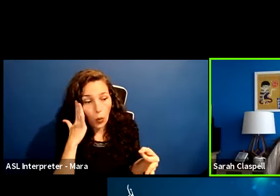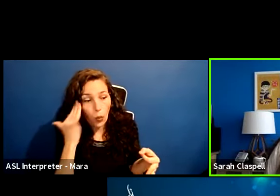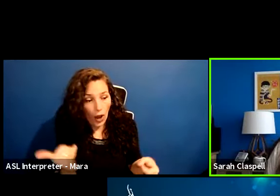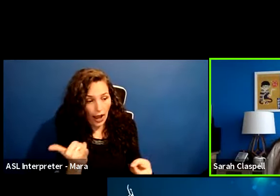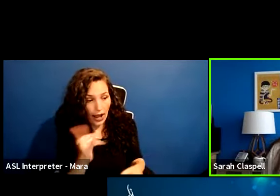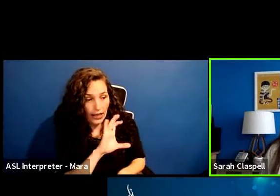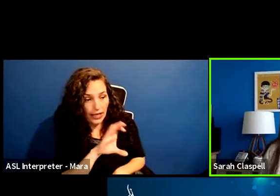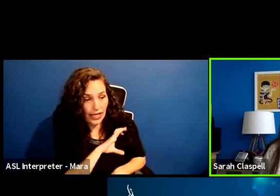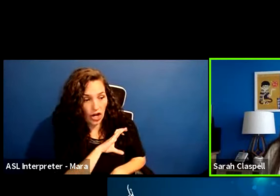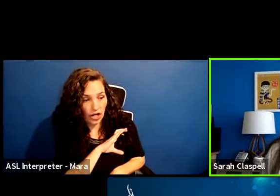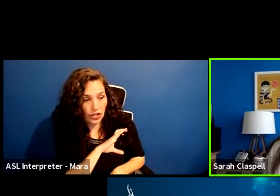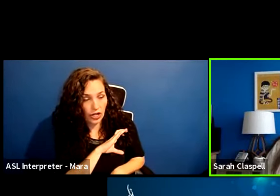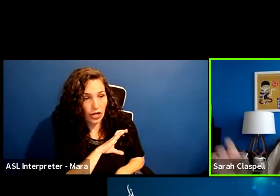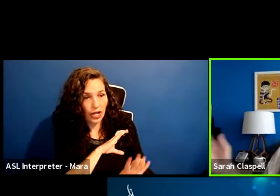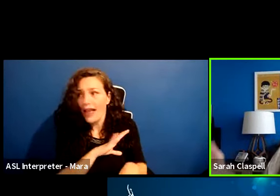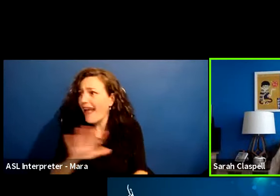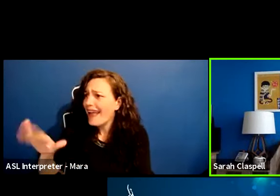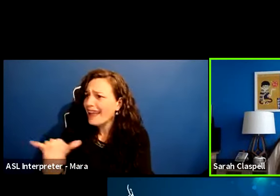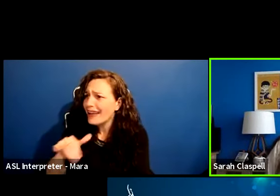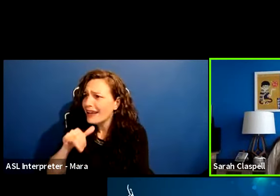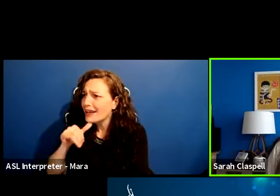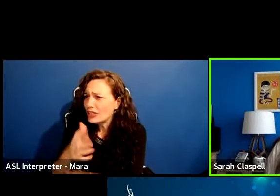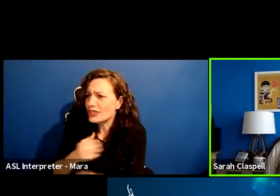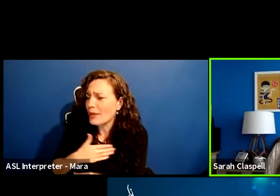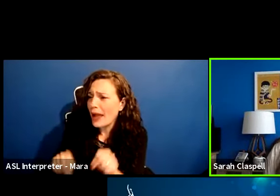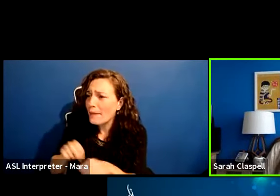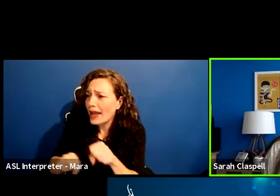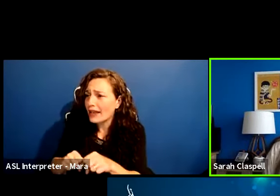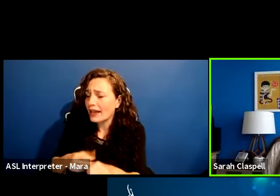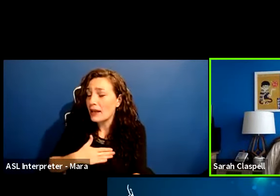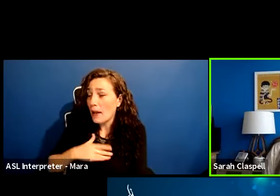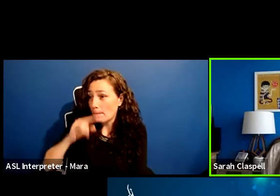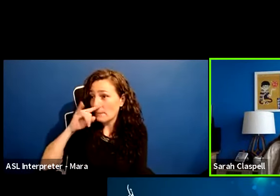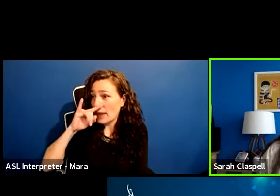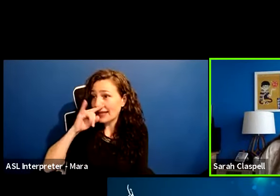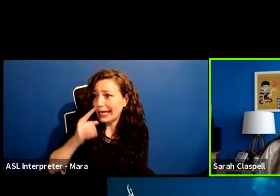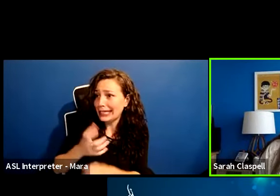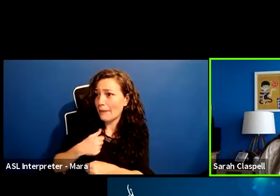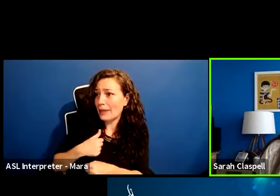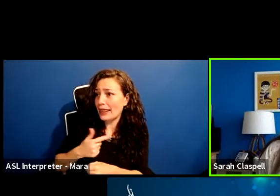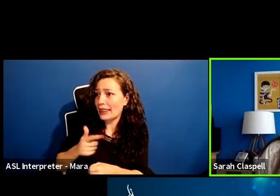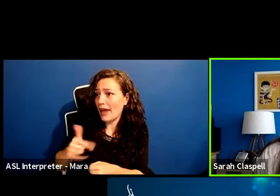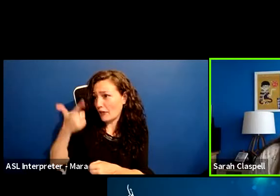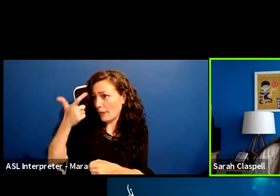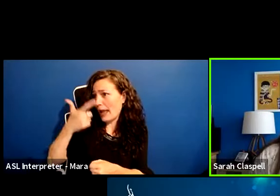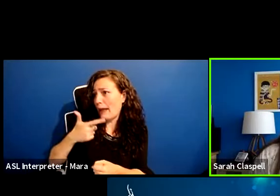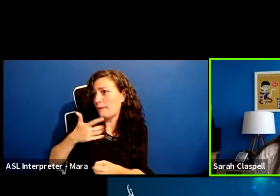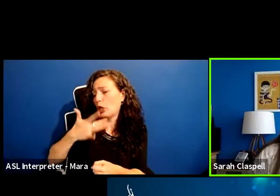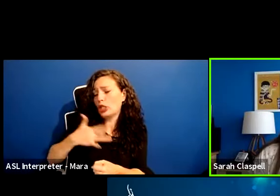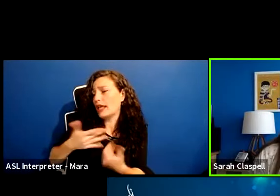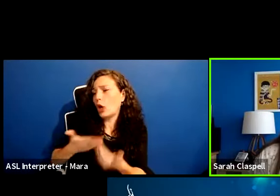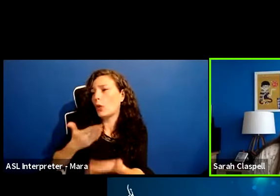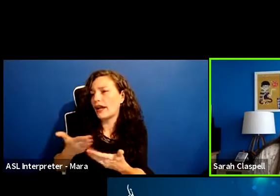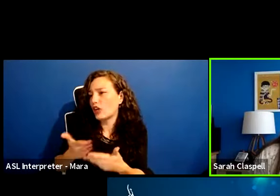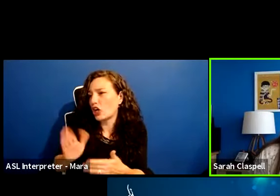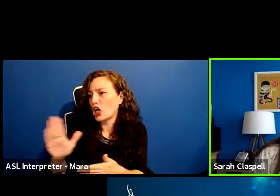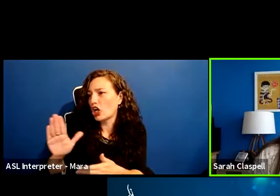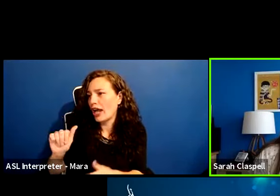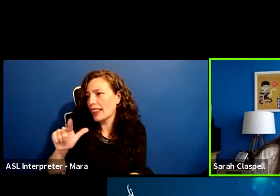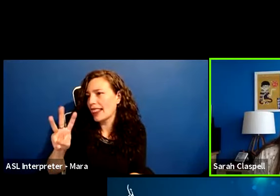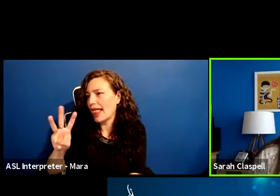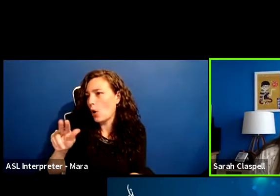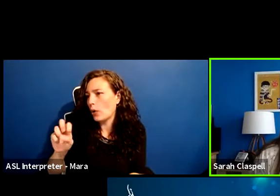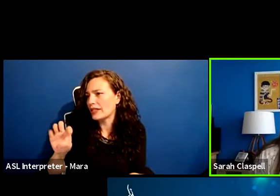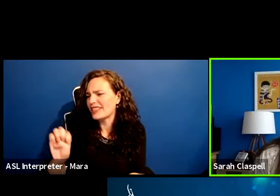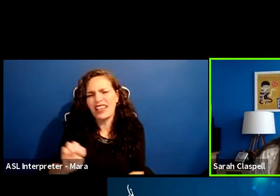say, Hey, don't take my bike. My kid got me that for my birthday with all their allowance. That's, um, a wild choice for a